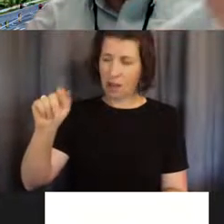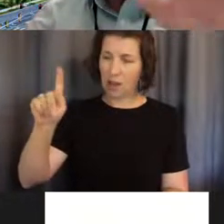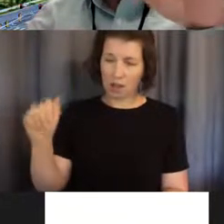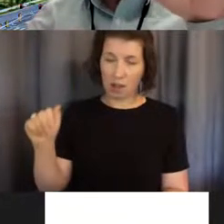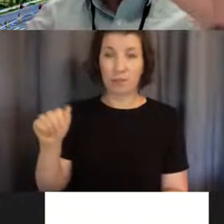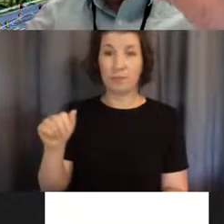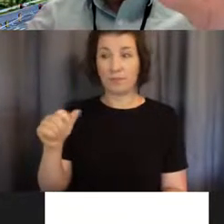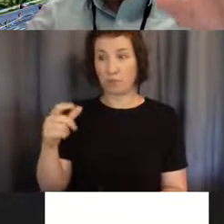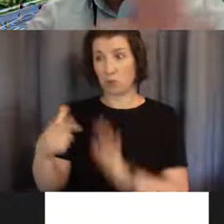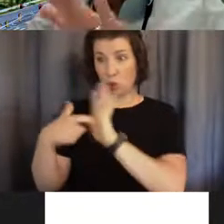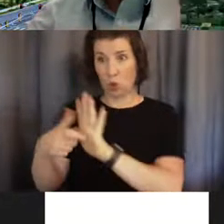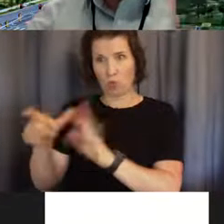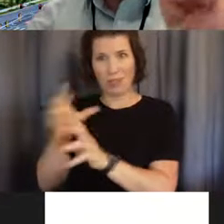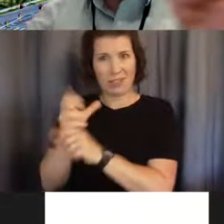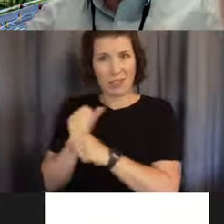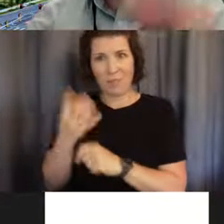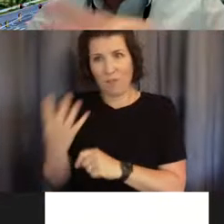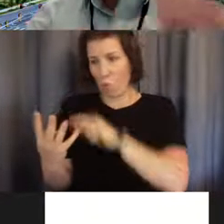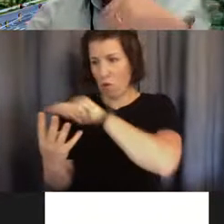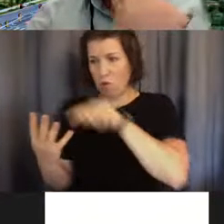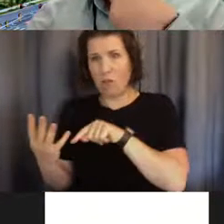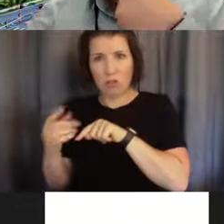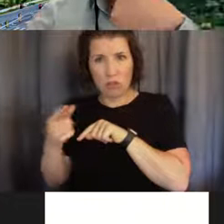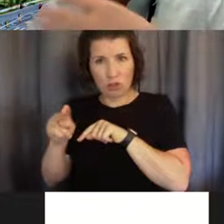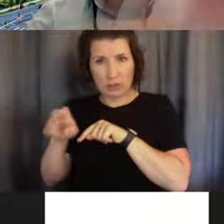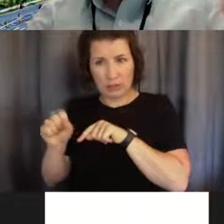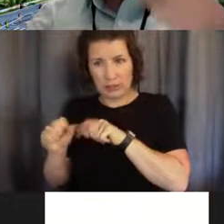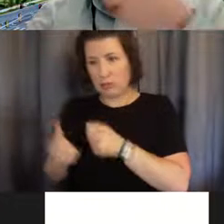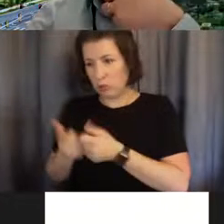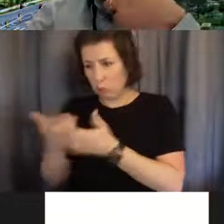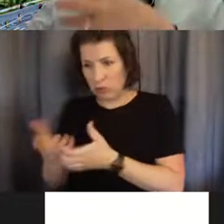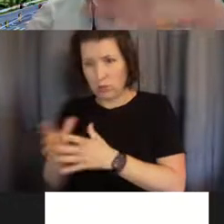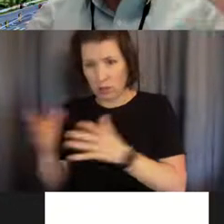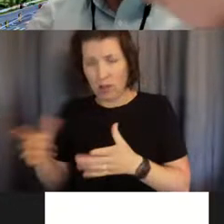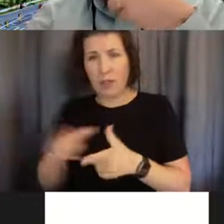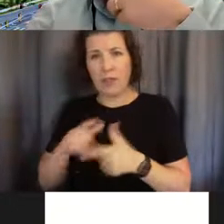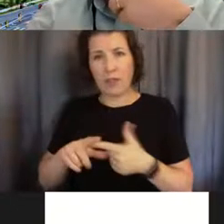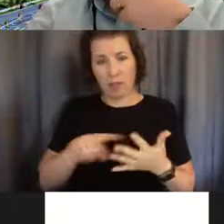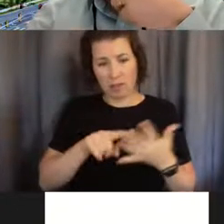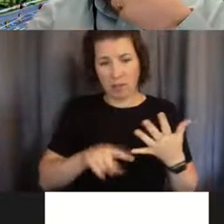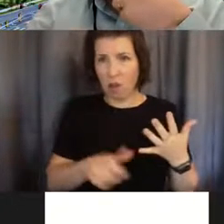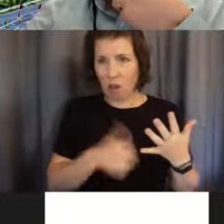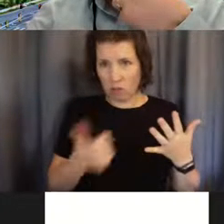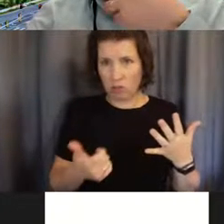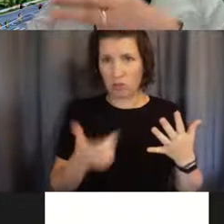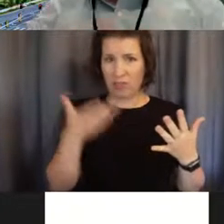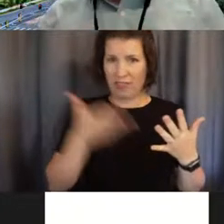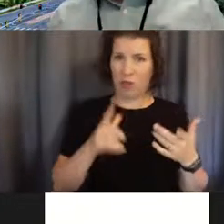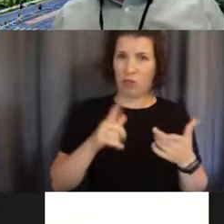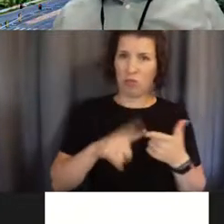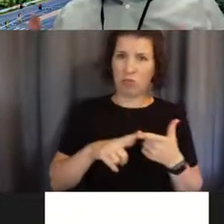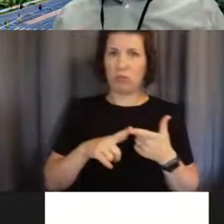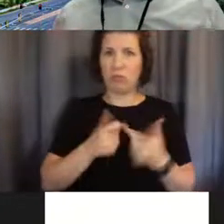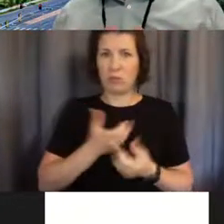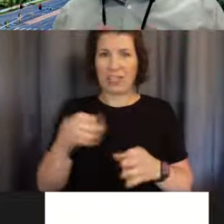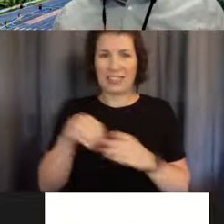overexpress one a lot. And then the other three, you know, just have them on and expressed in a cell